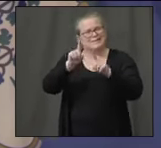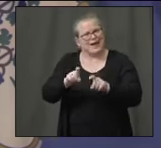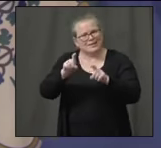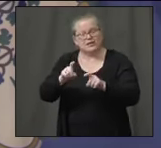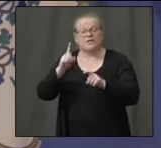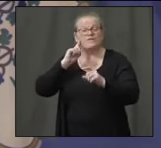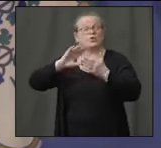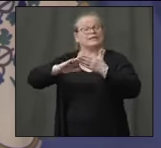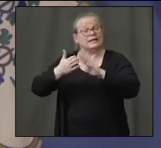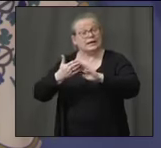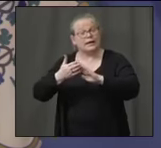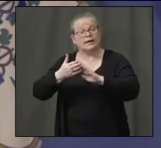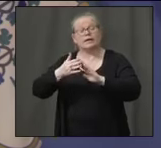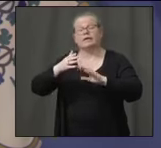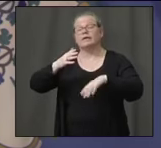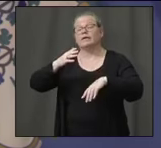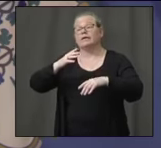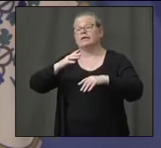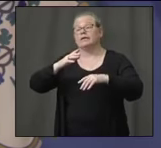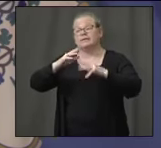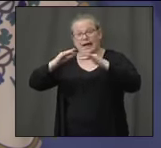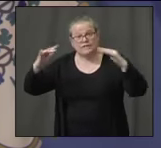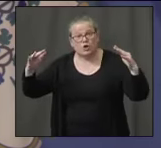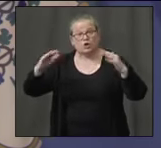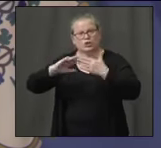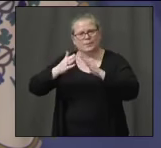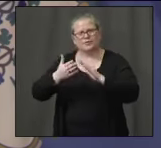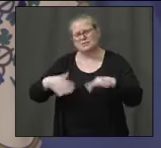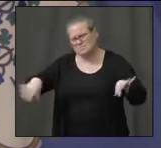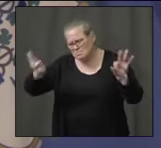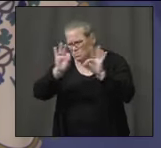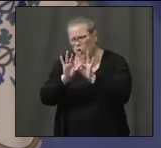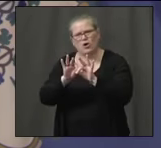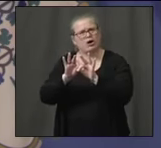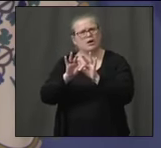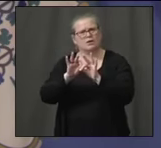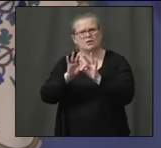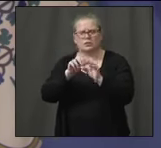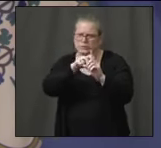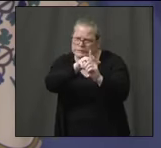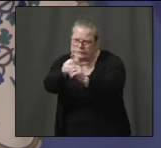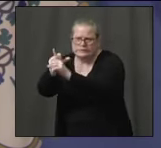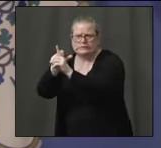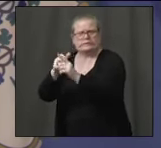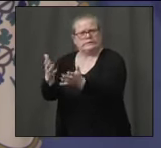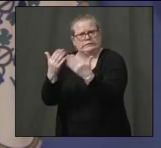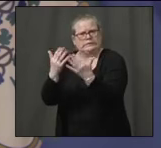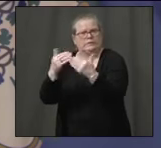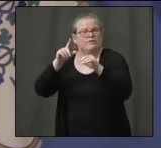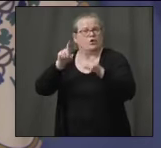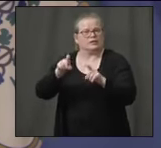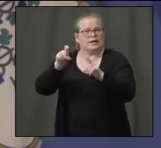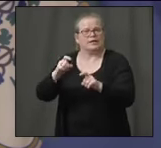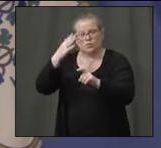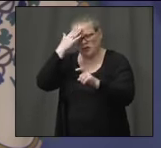communities, diverse communities. We know that this is a virus that affects different groups in different ways. Sarah?